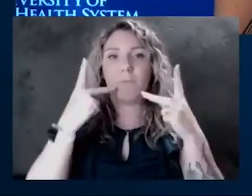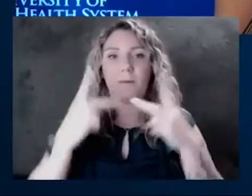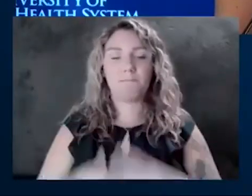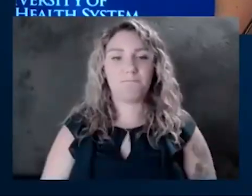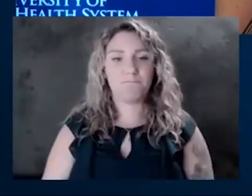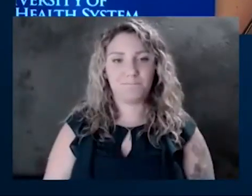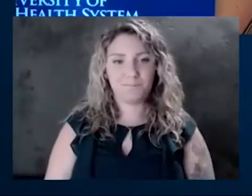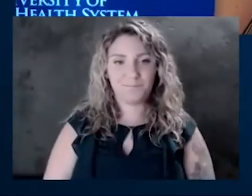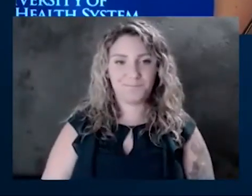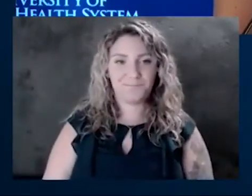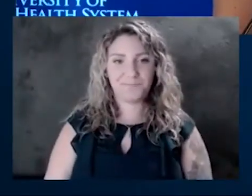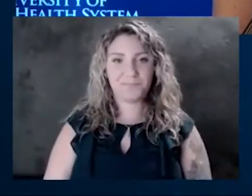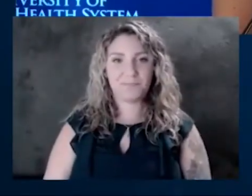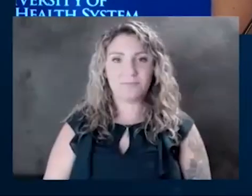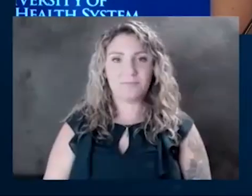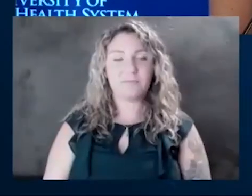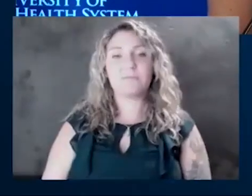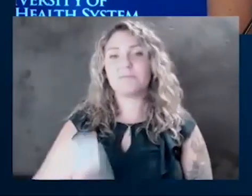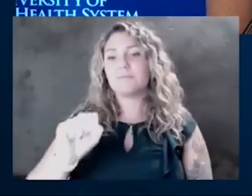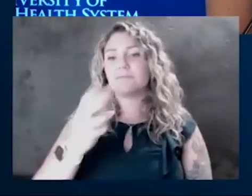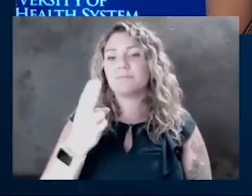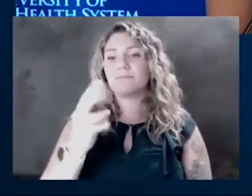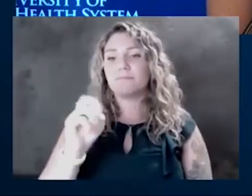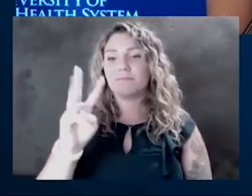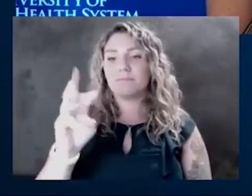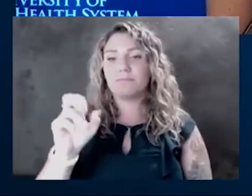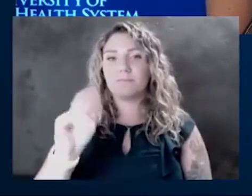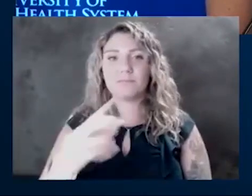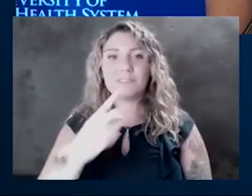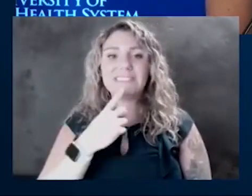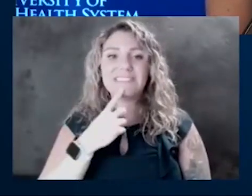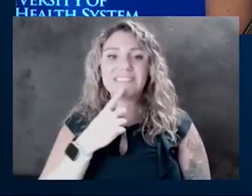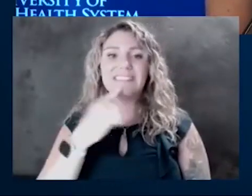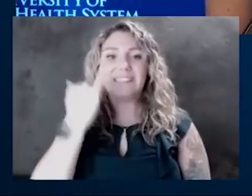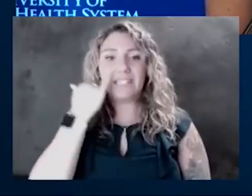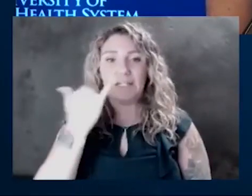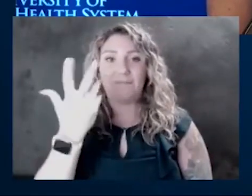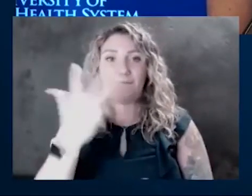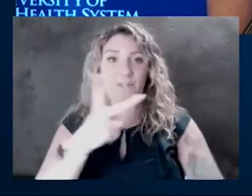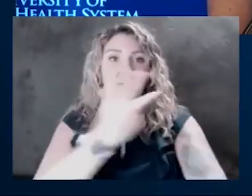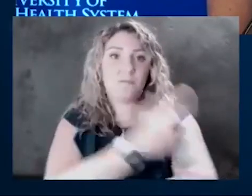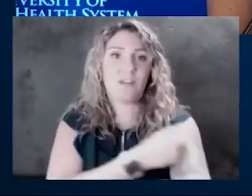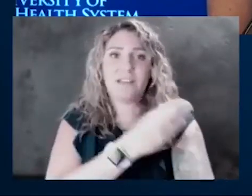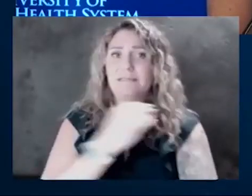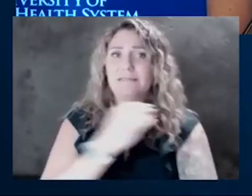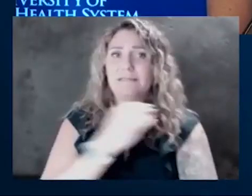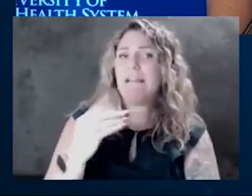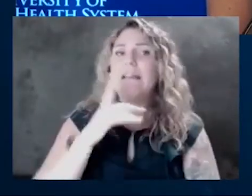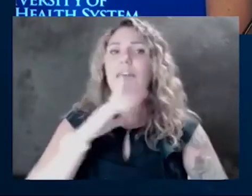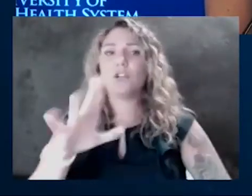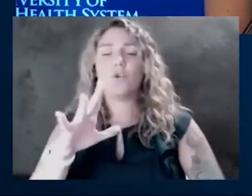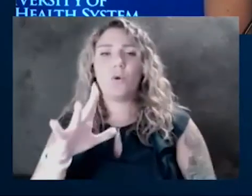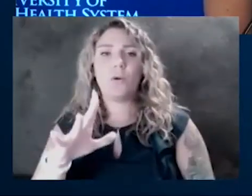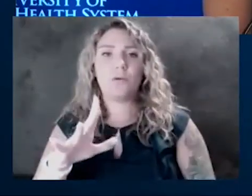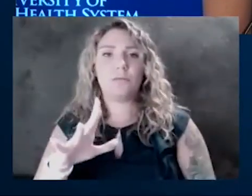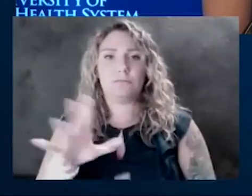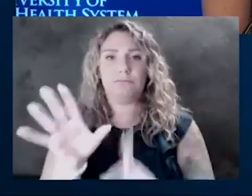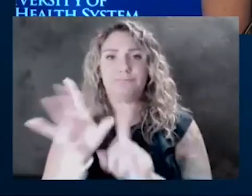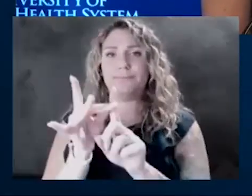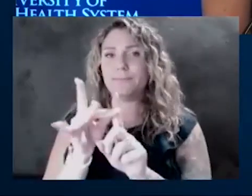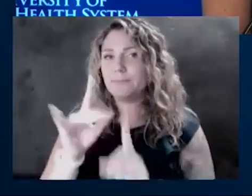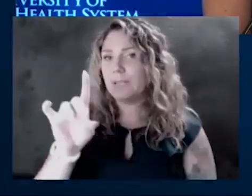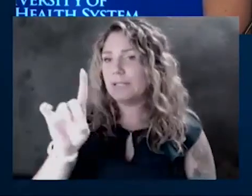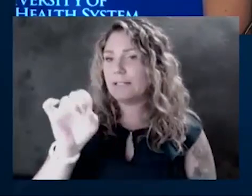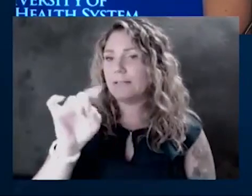Okay. So, Sean says, if you've been vaccinated and get COVID with the Delta variant, is your immunity different? Do you have stronger